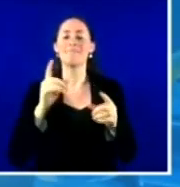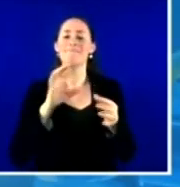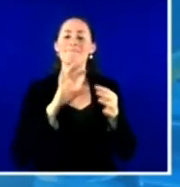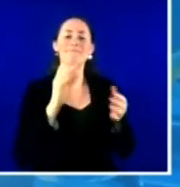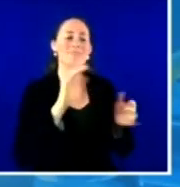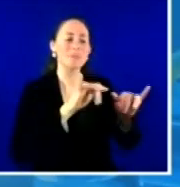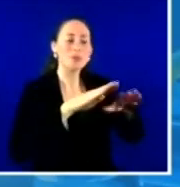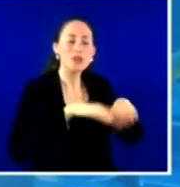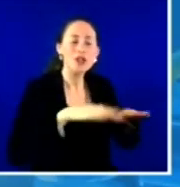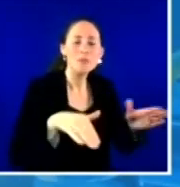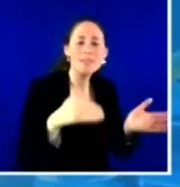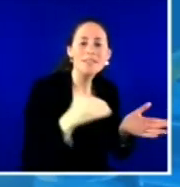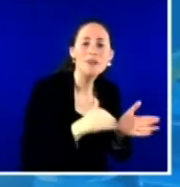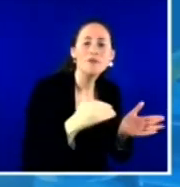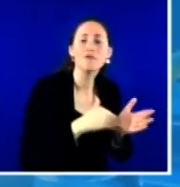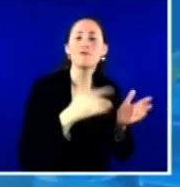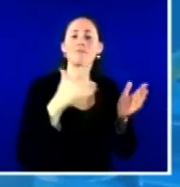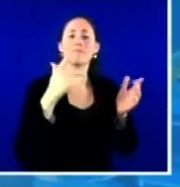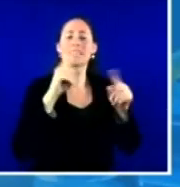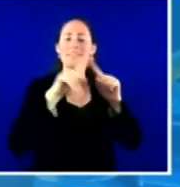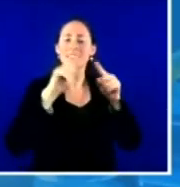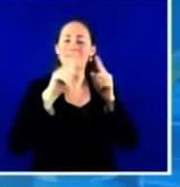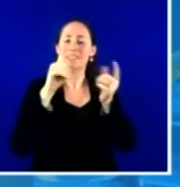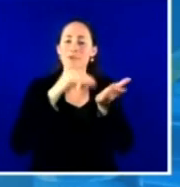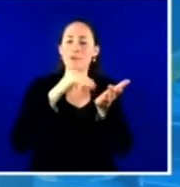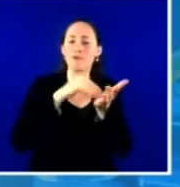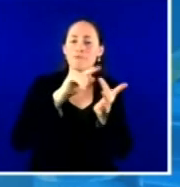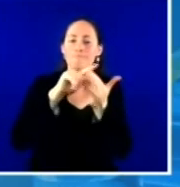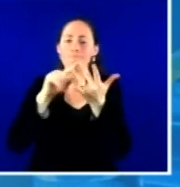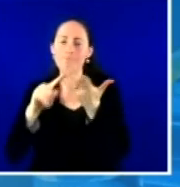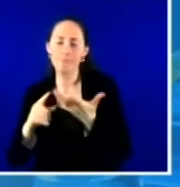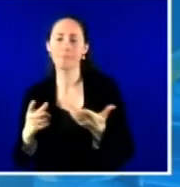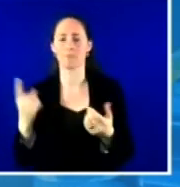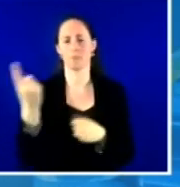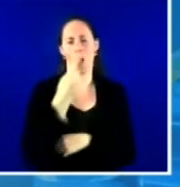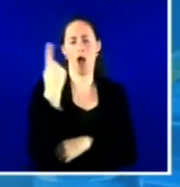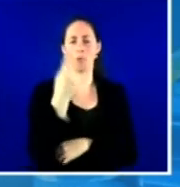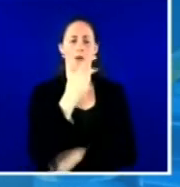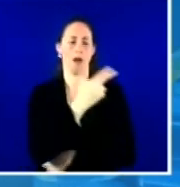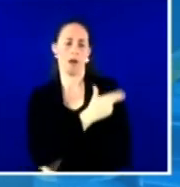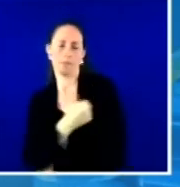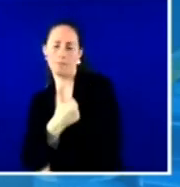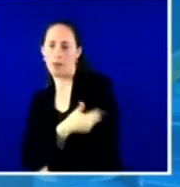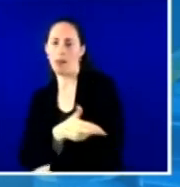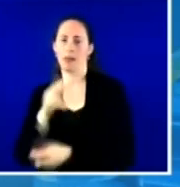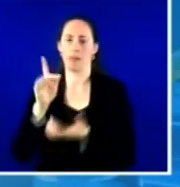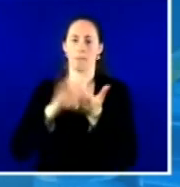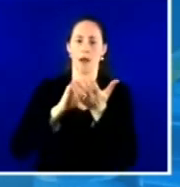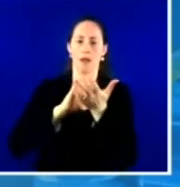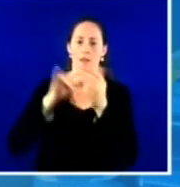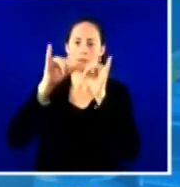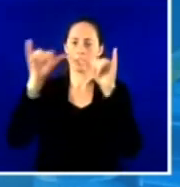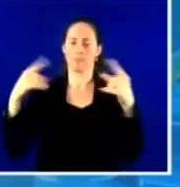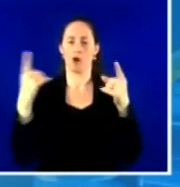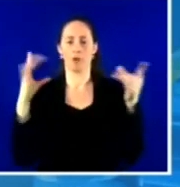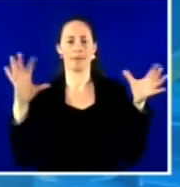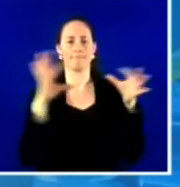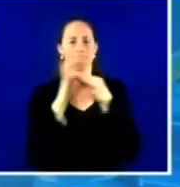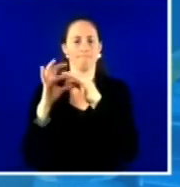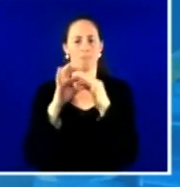including hospitals and medical groups, play a critical role in vaccine access, confidence, and equity.